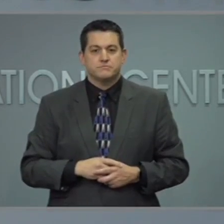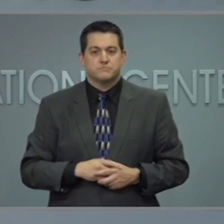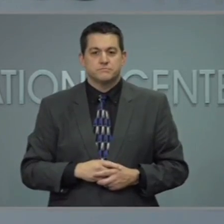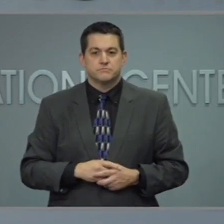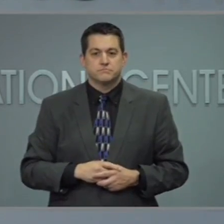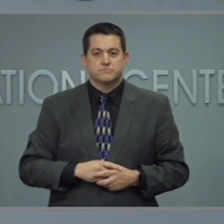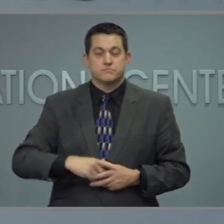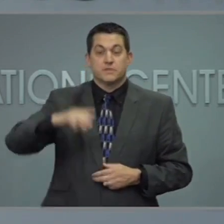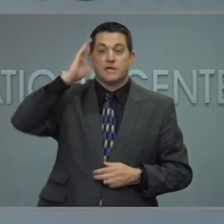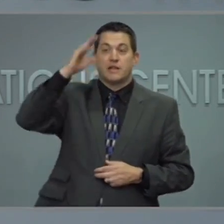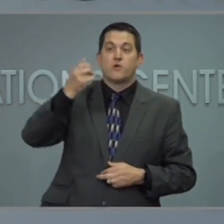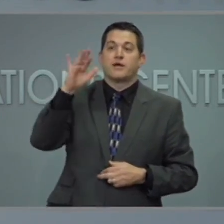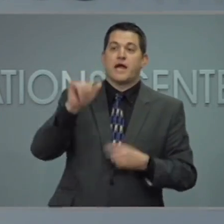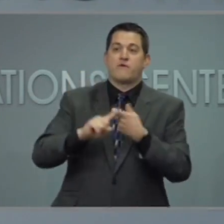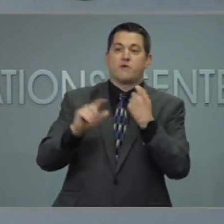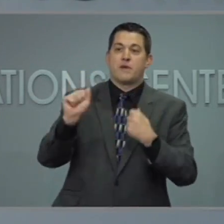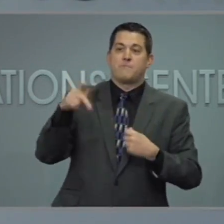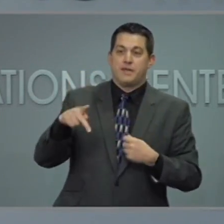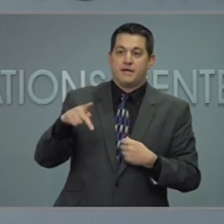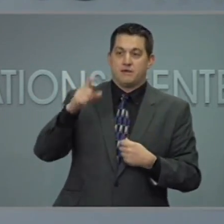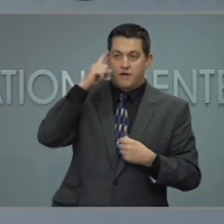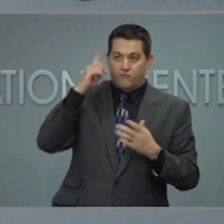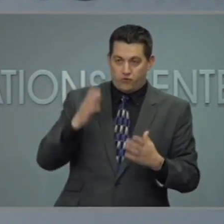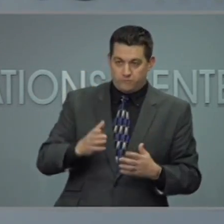Hello, it's Gary Robertson with AP, Governor.